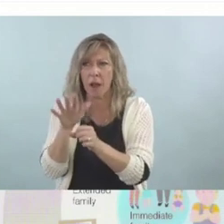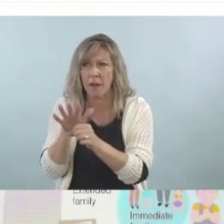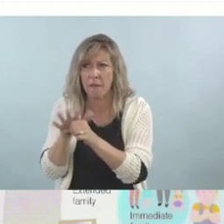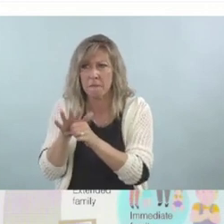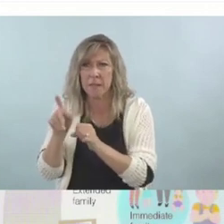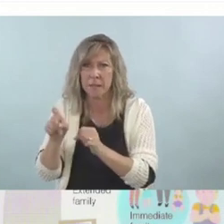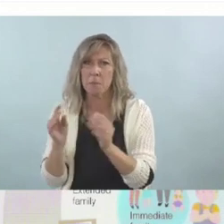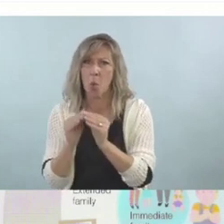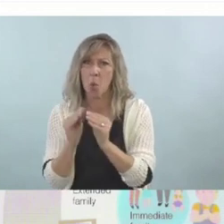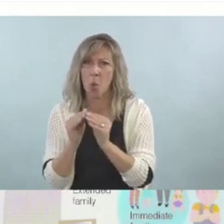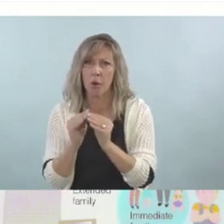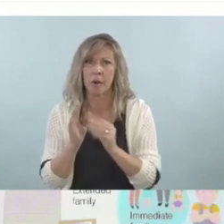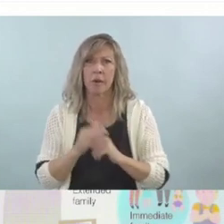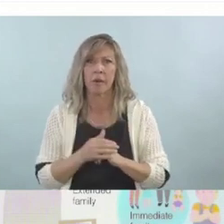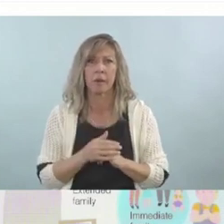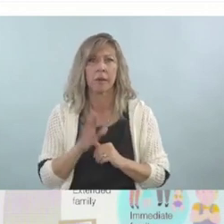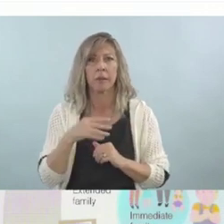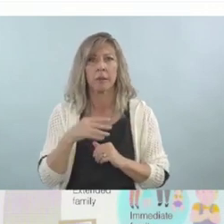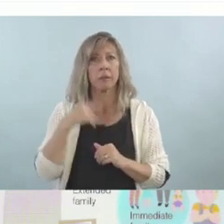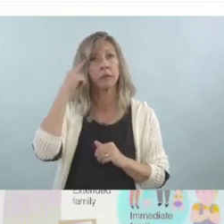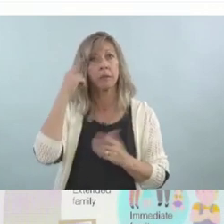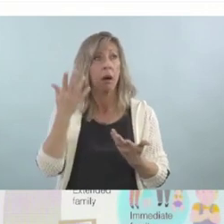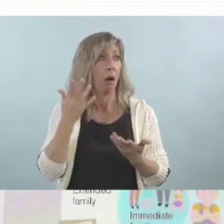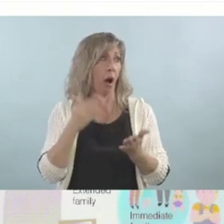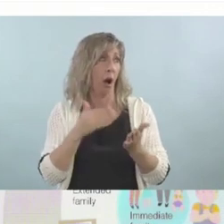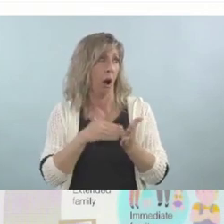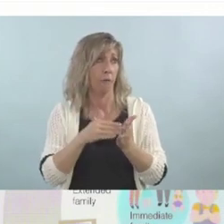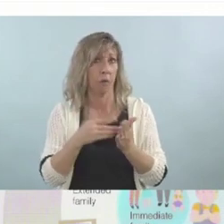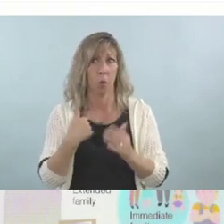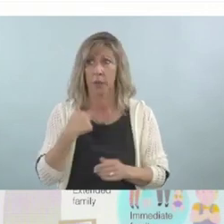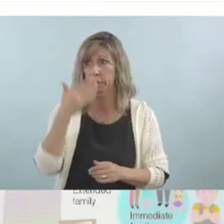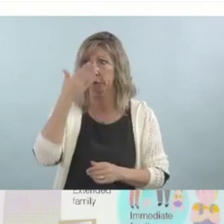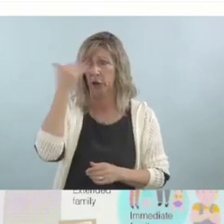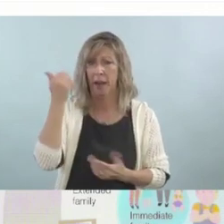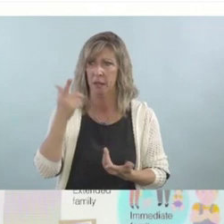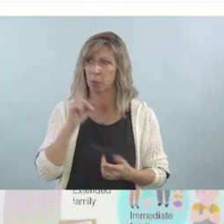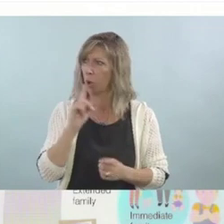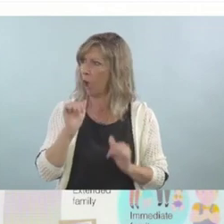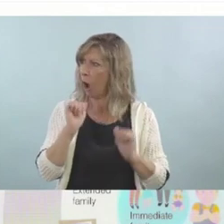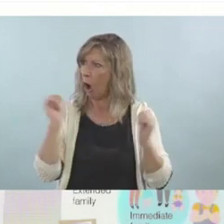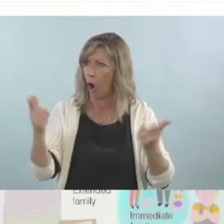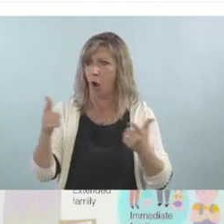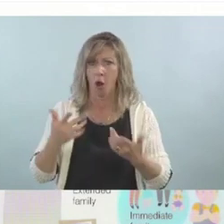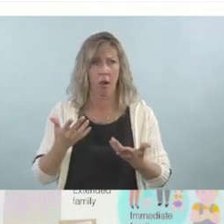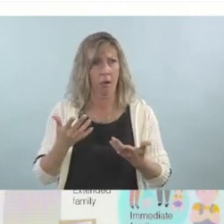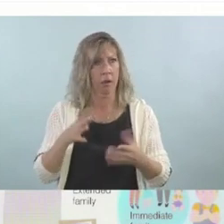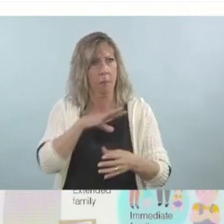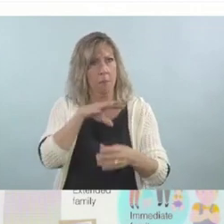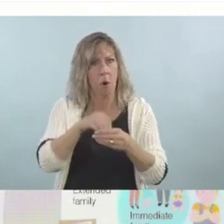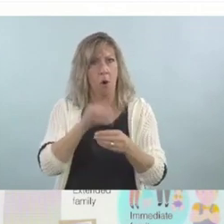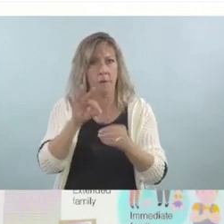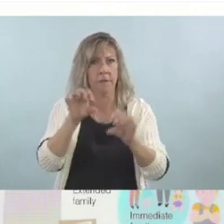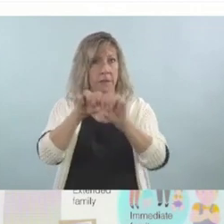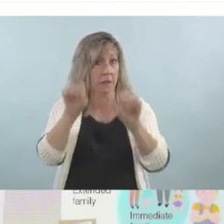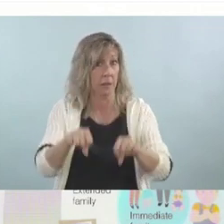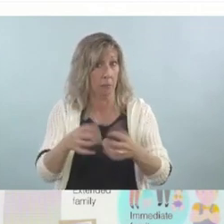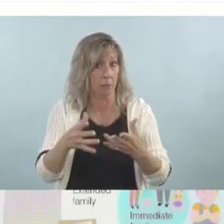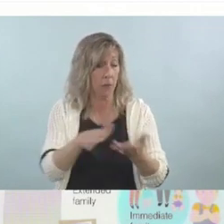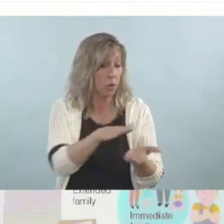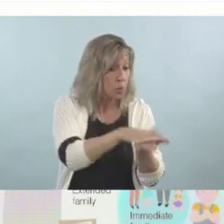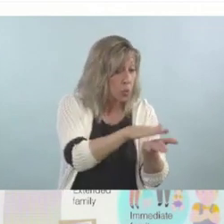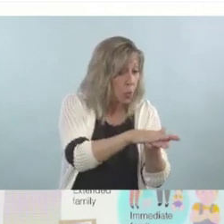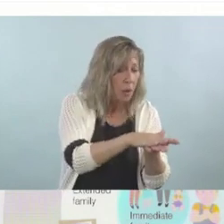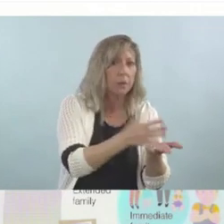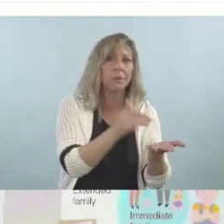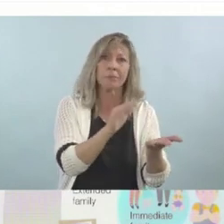we forget that we are all living in a system. I mean, your schools function in a system where there's leadership and the